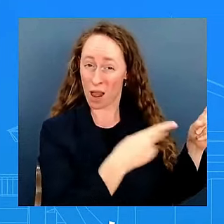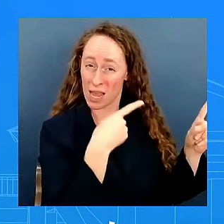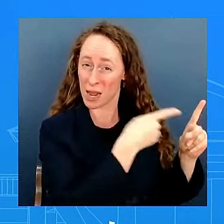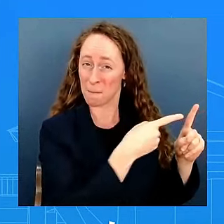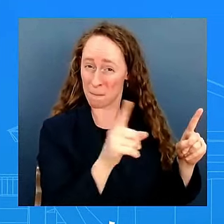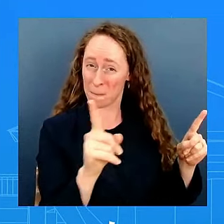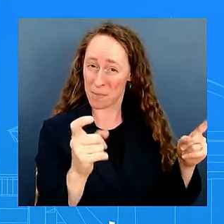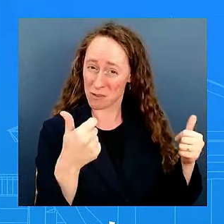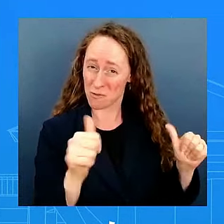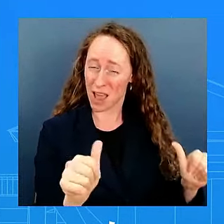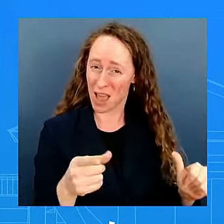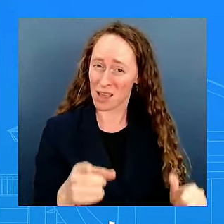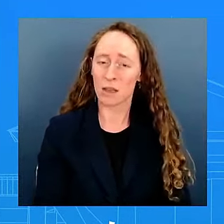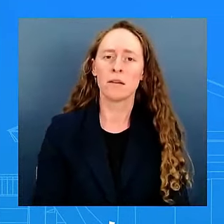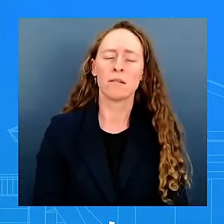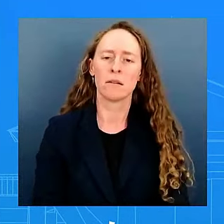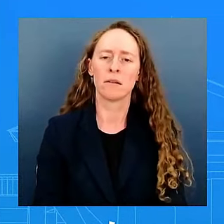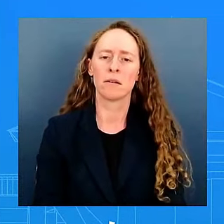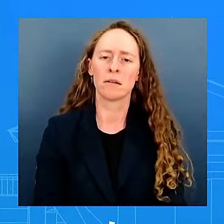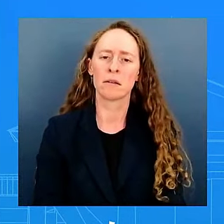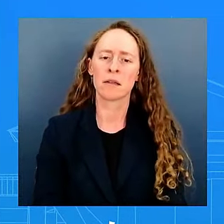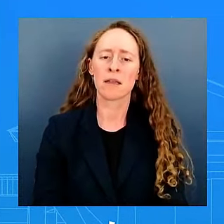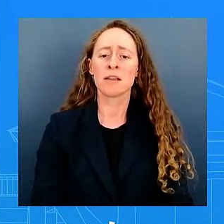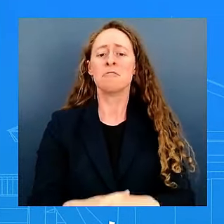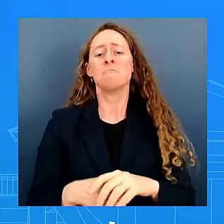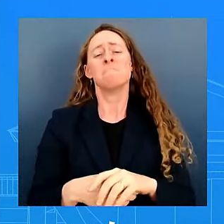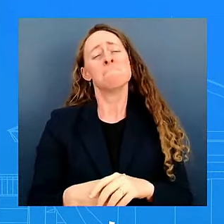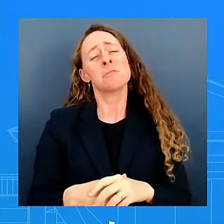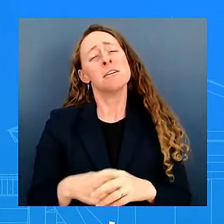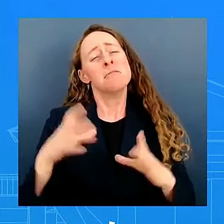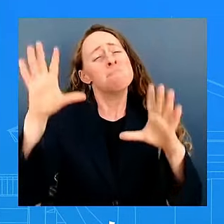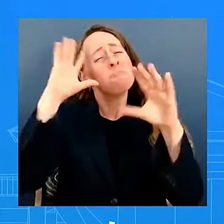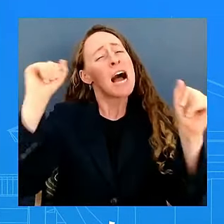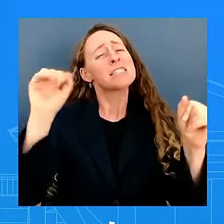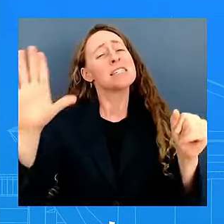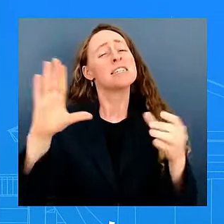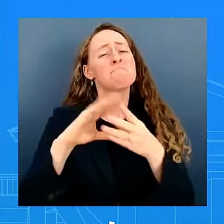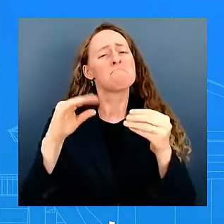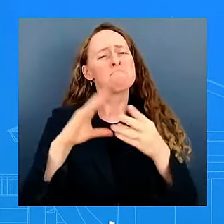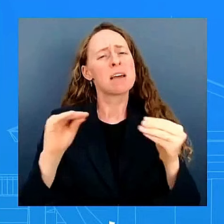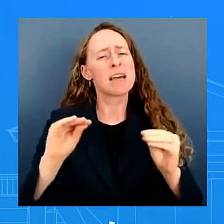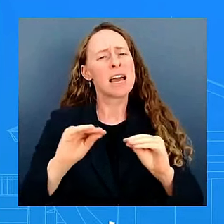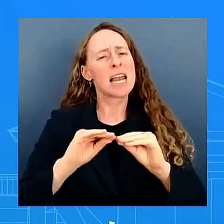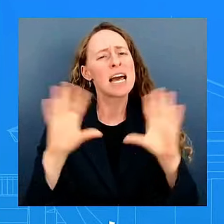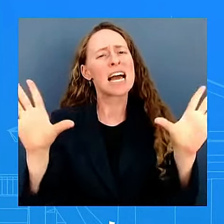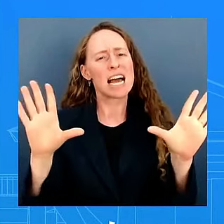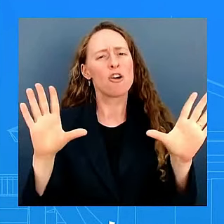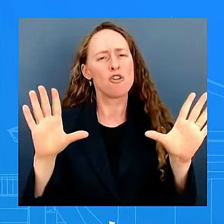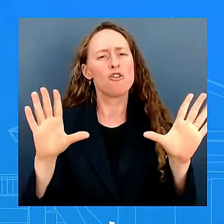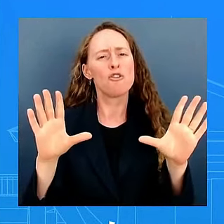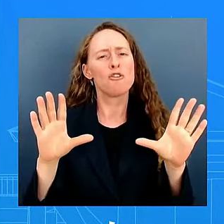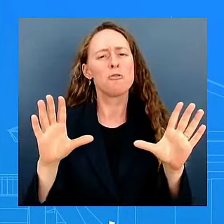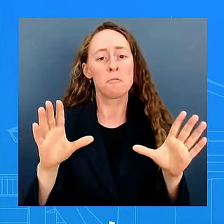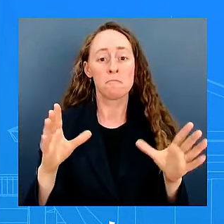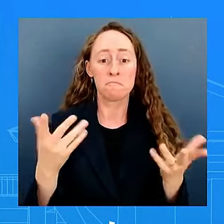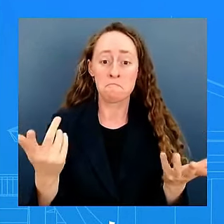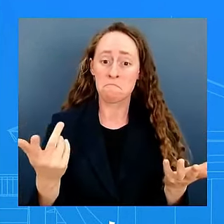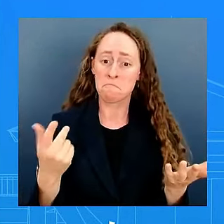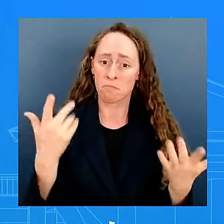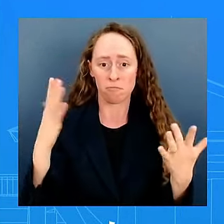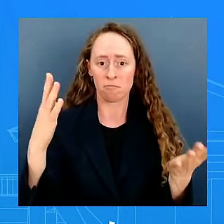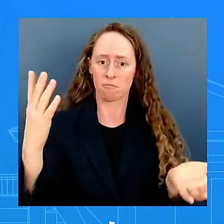very clear he saw it as an opportunity he had 1200 people celebrating black excellence